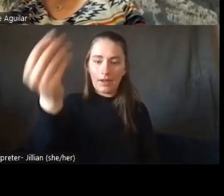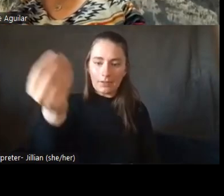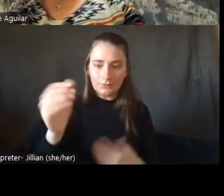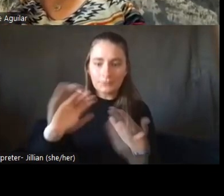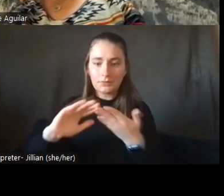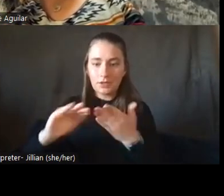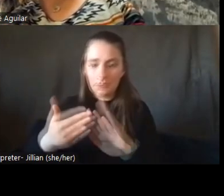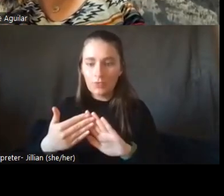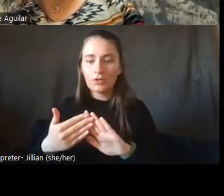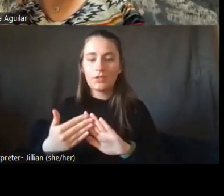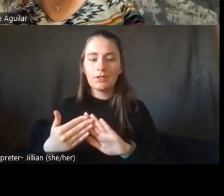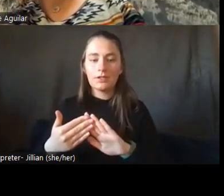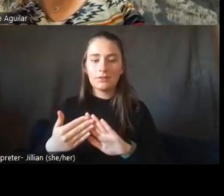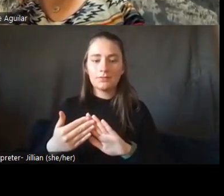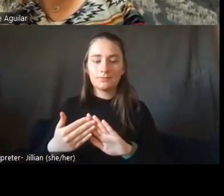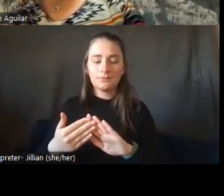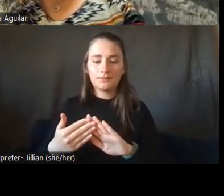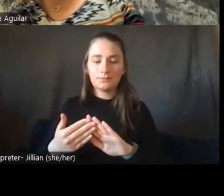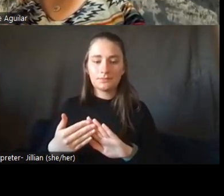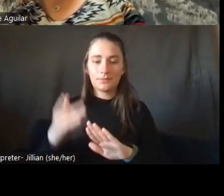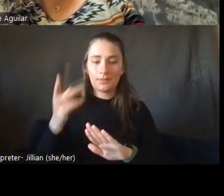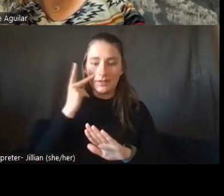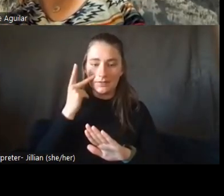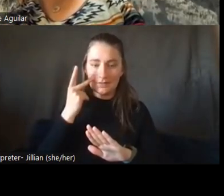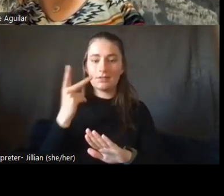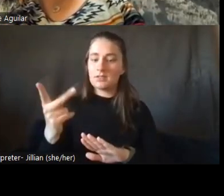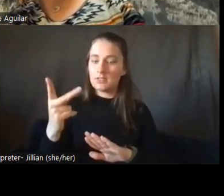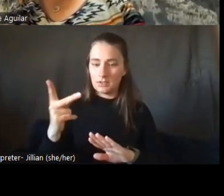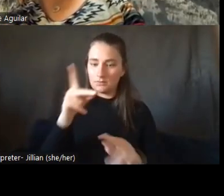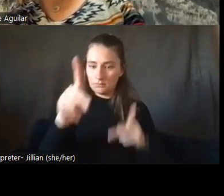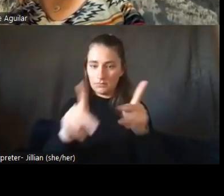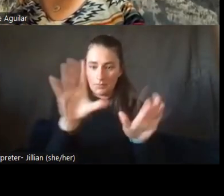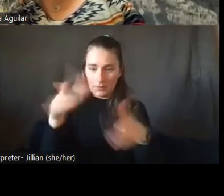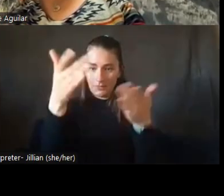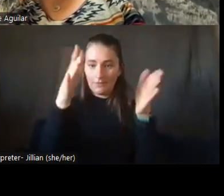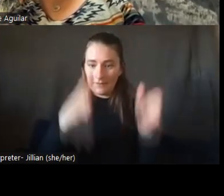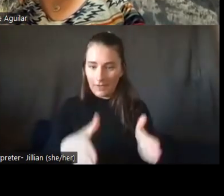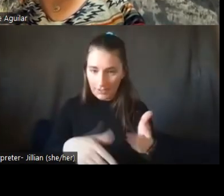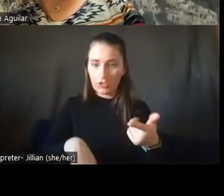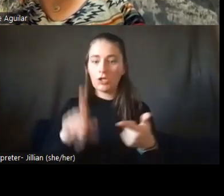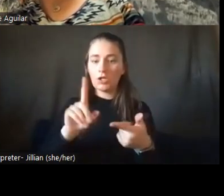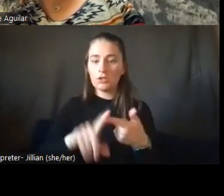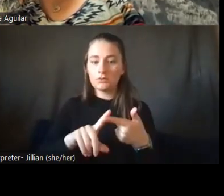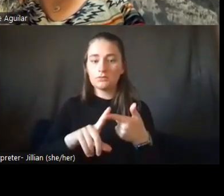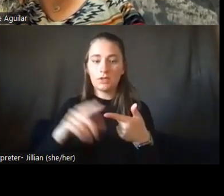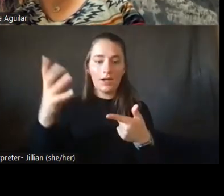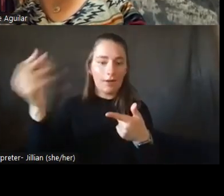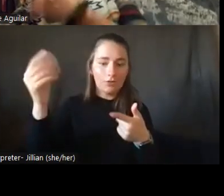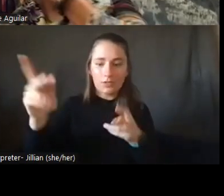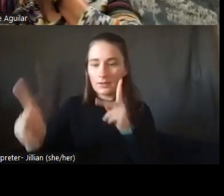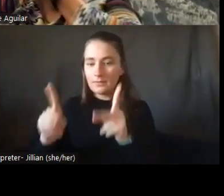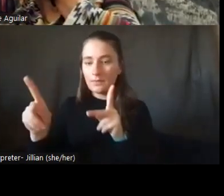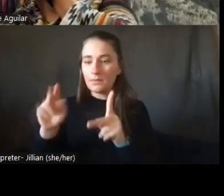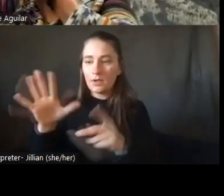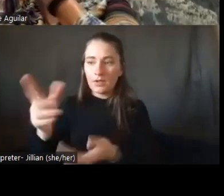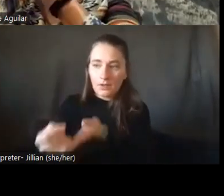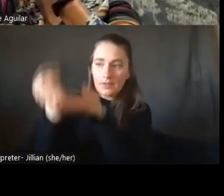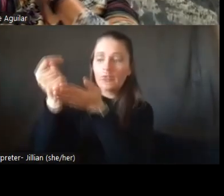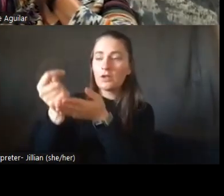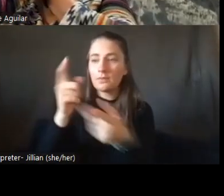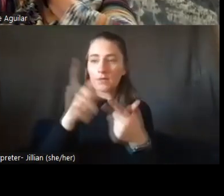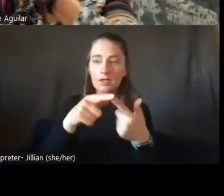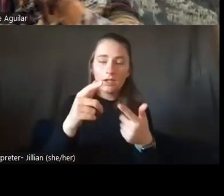to see civilian providers and civilian therapies and things like that. And